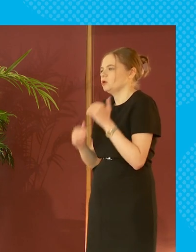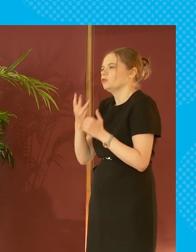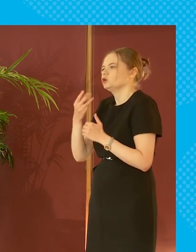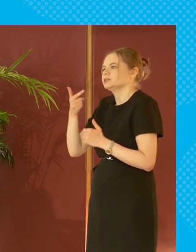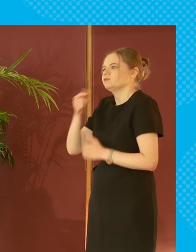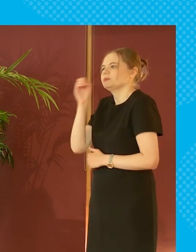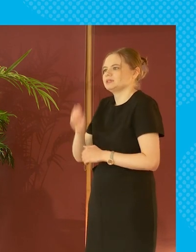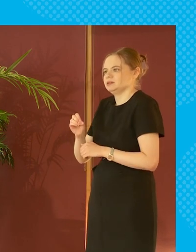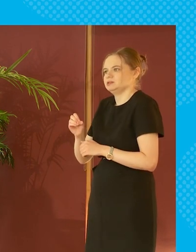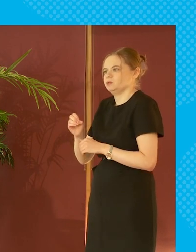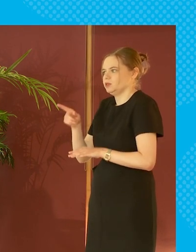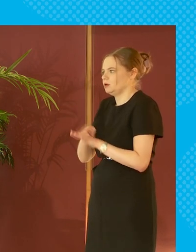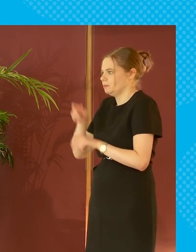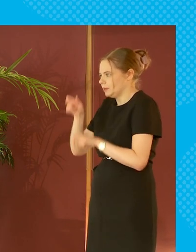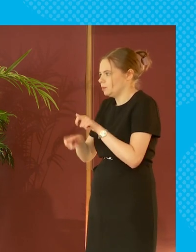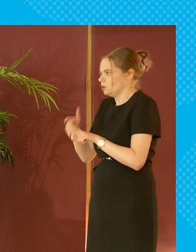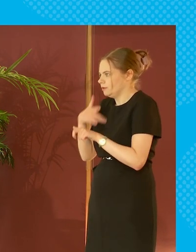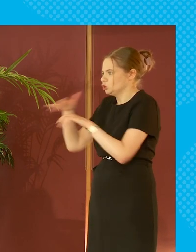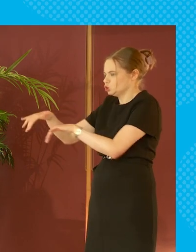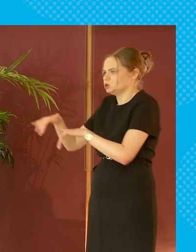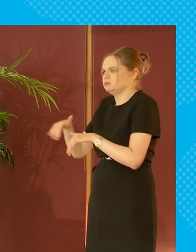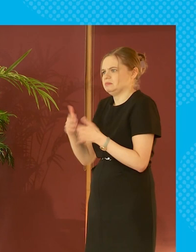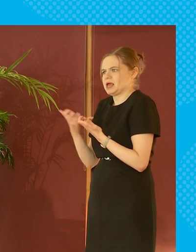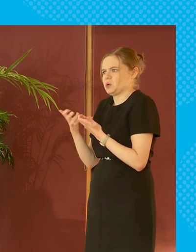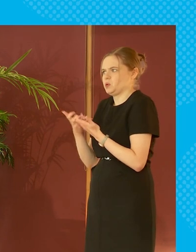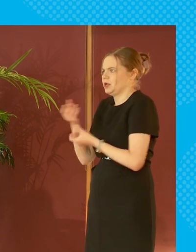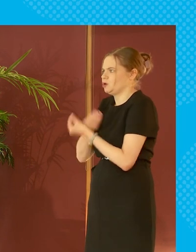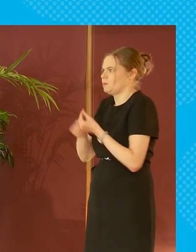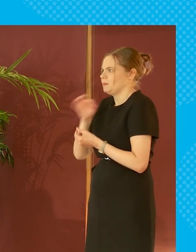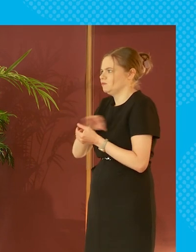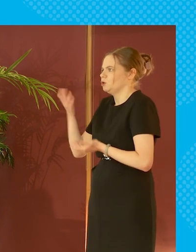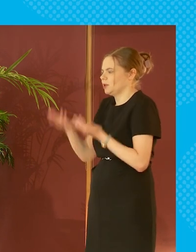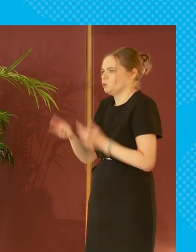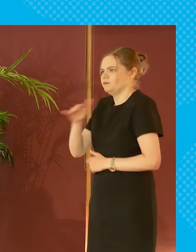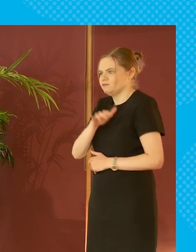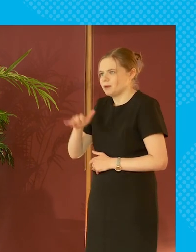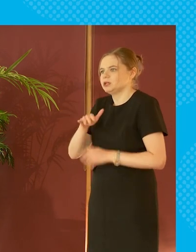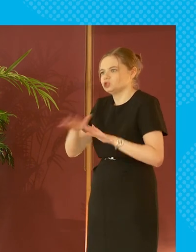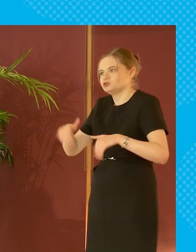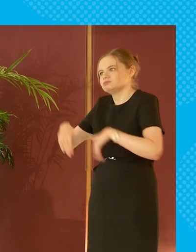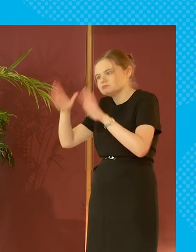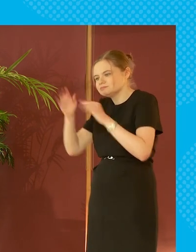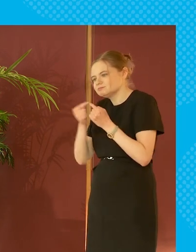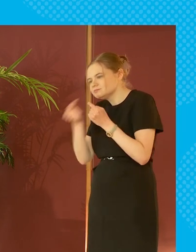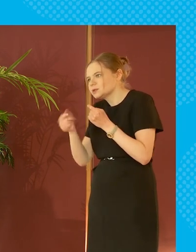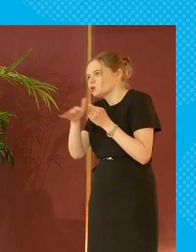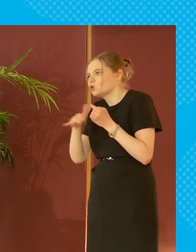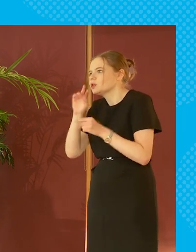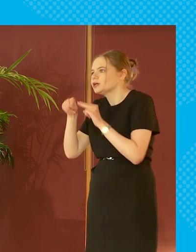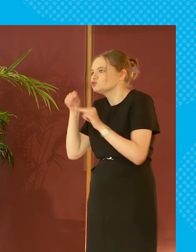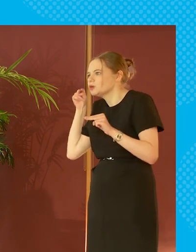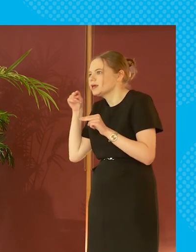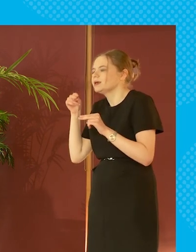37 of the year what economic benefit does that have to an area compared to a family with kids who go to local nursery kids